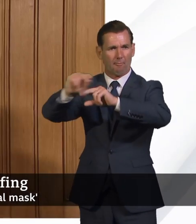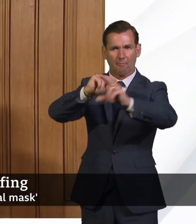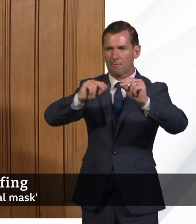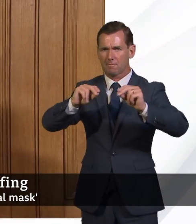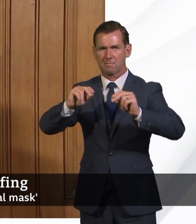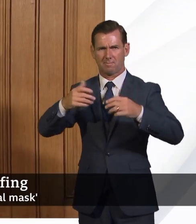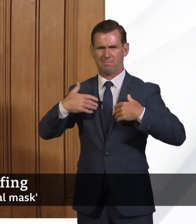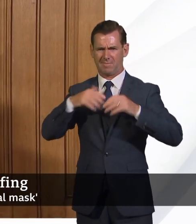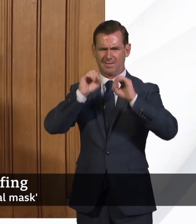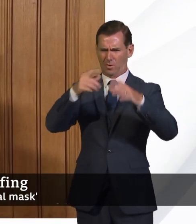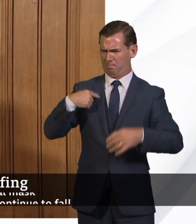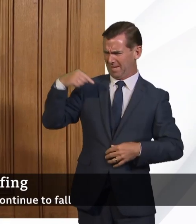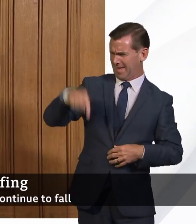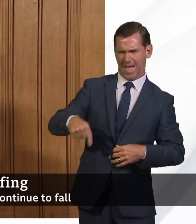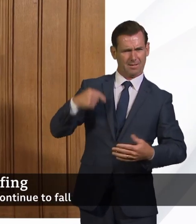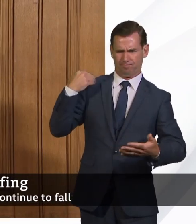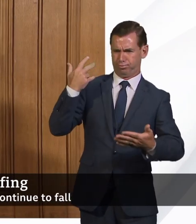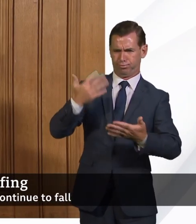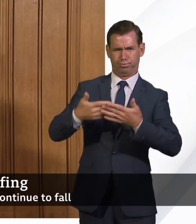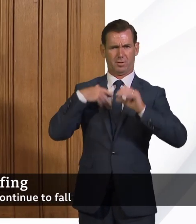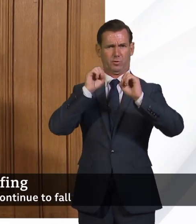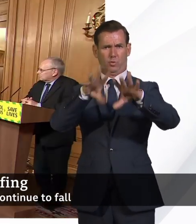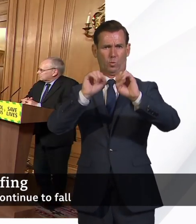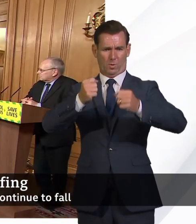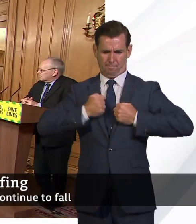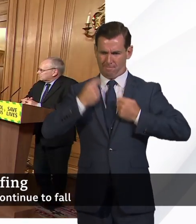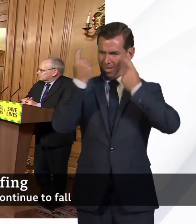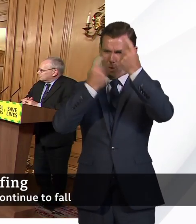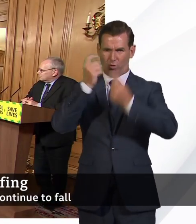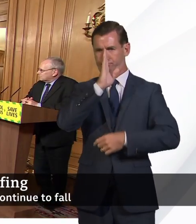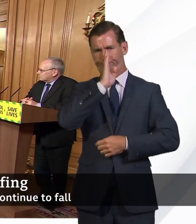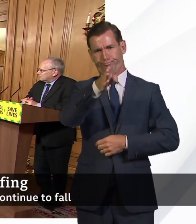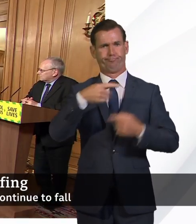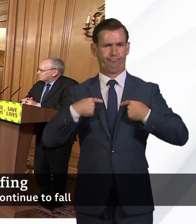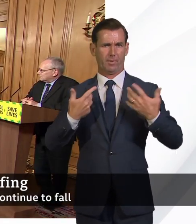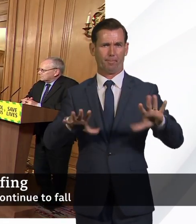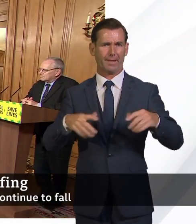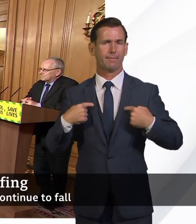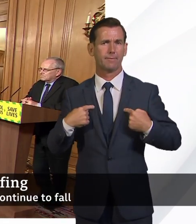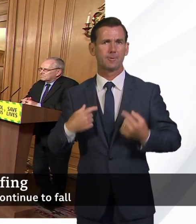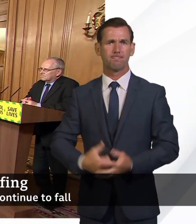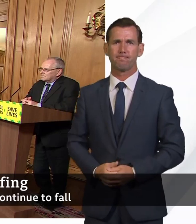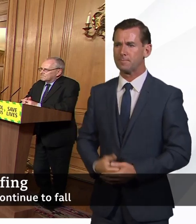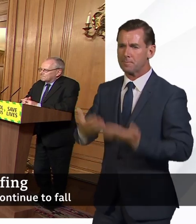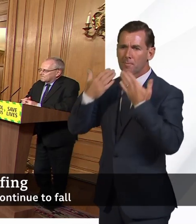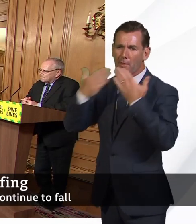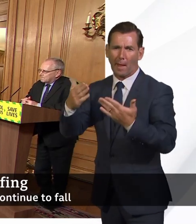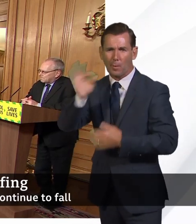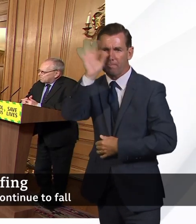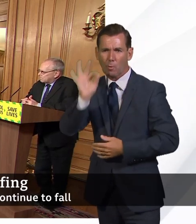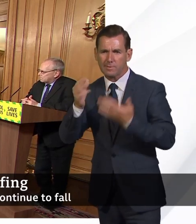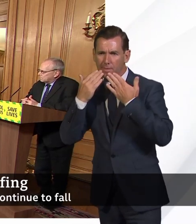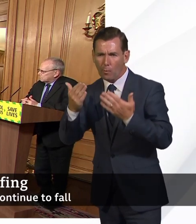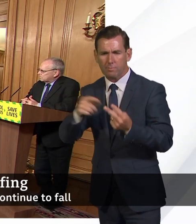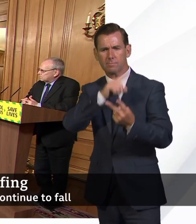say is that I've been here many times saying exactly what I think. Thank you. Thank you very much. And thank you, Catherine, for your question. I turn to